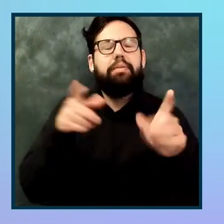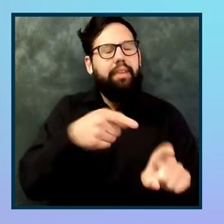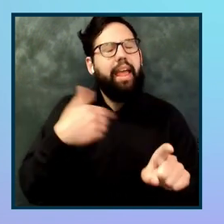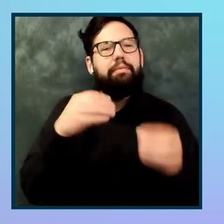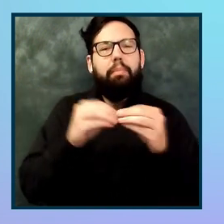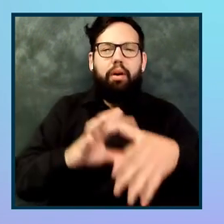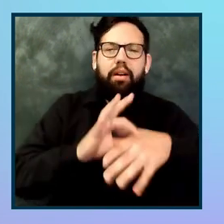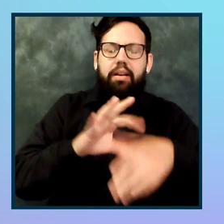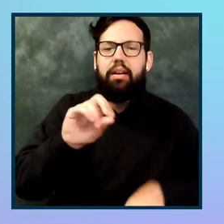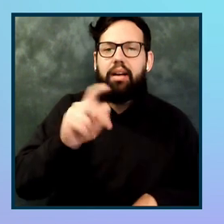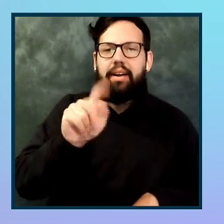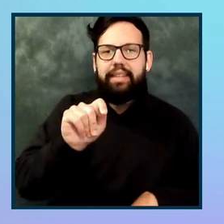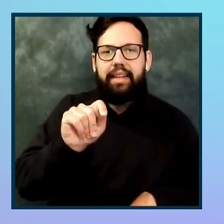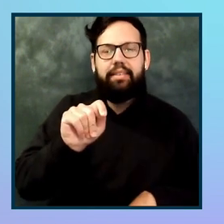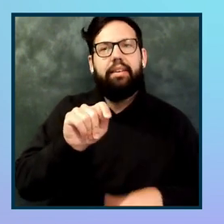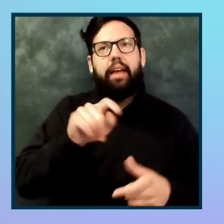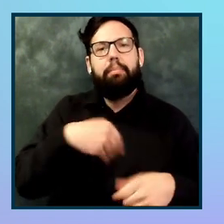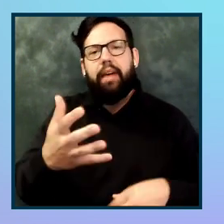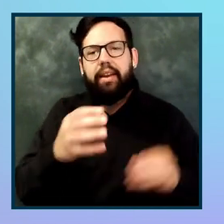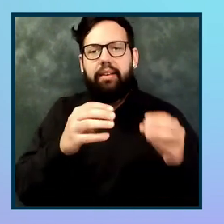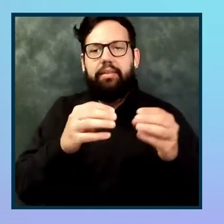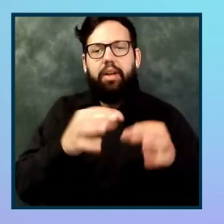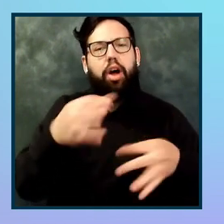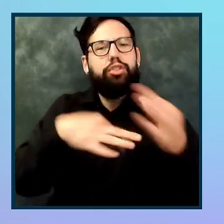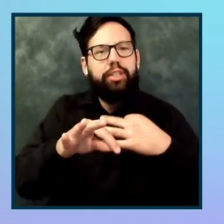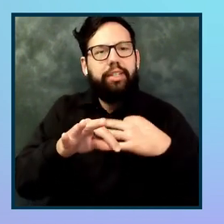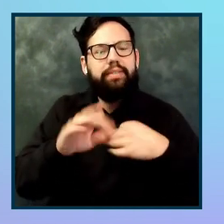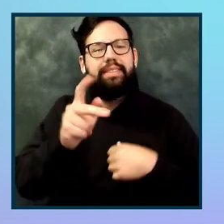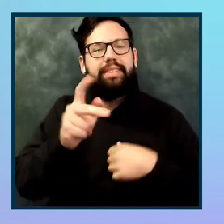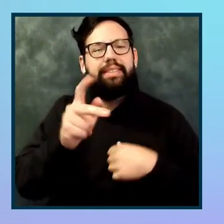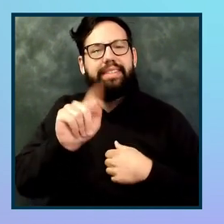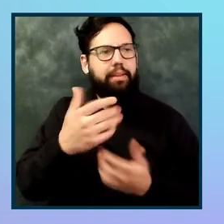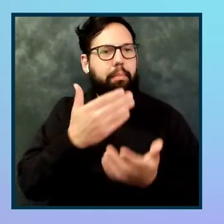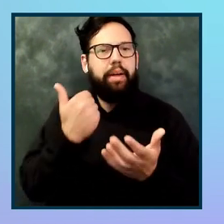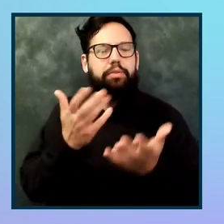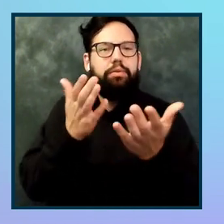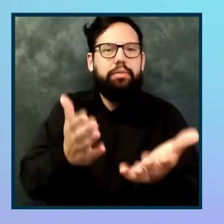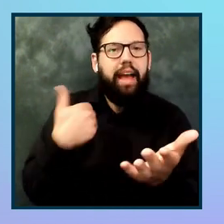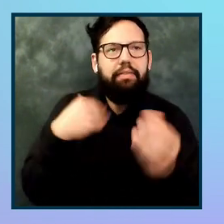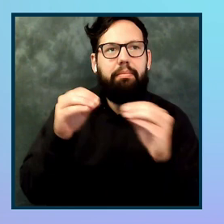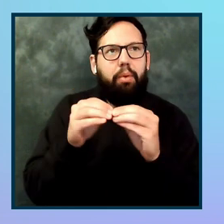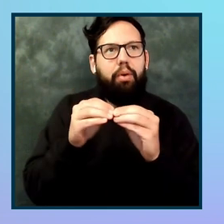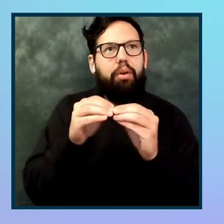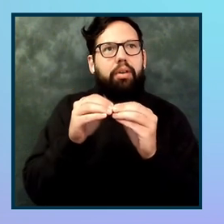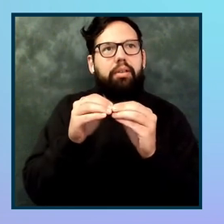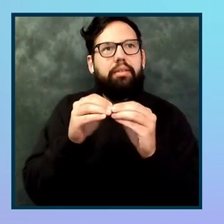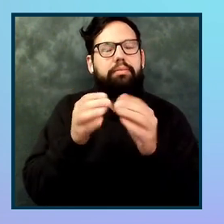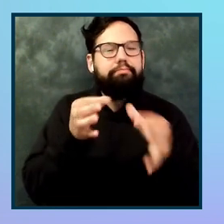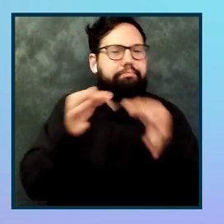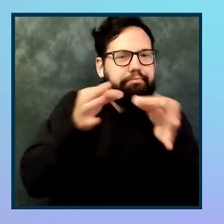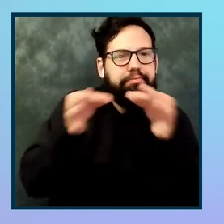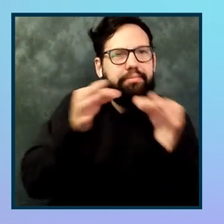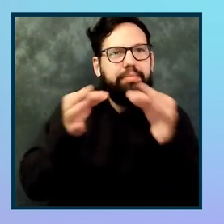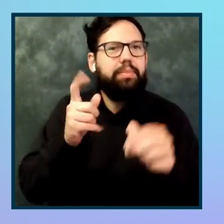content and alternate text. We want to have more context in the color contrast of the elements. All of these